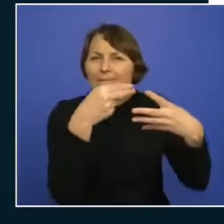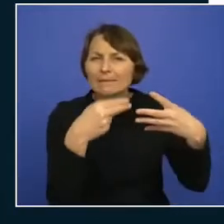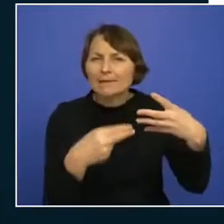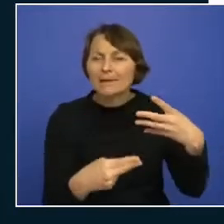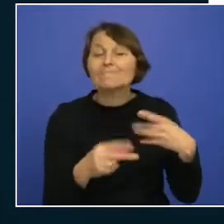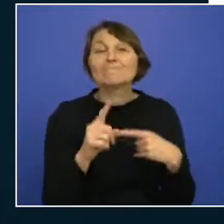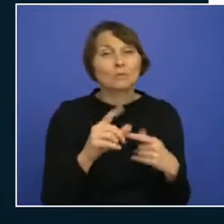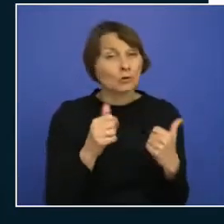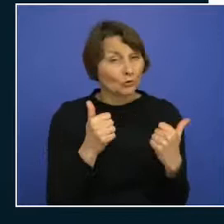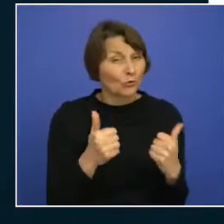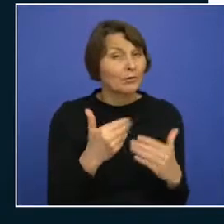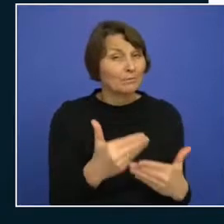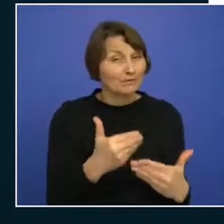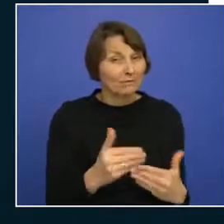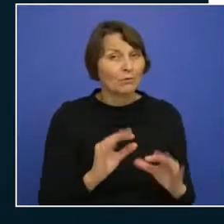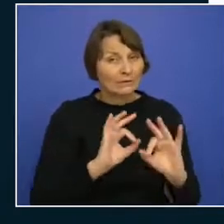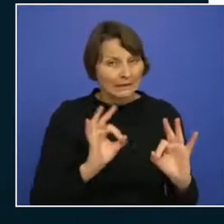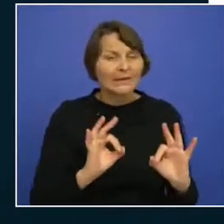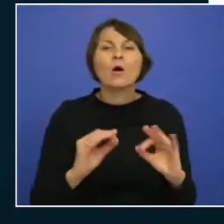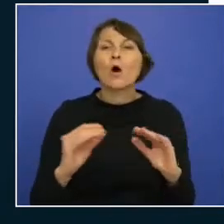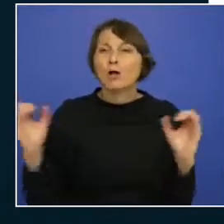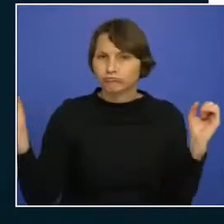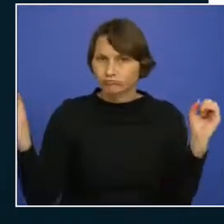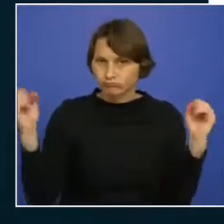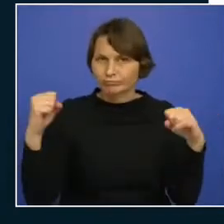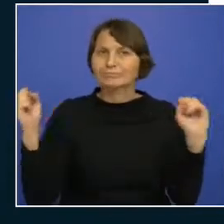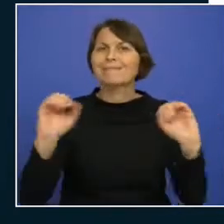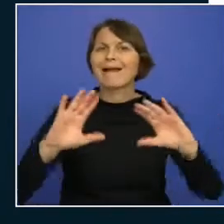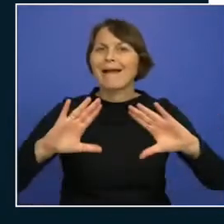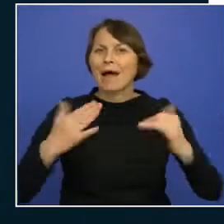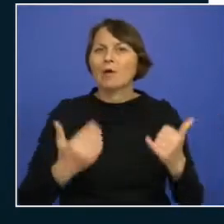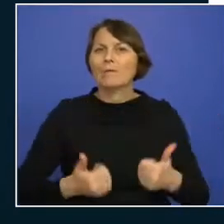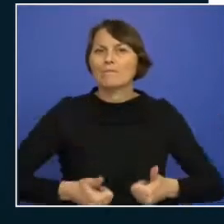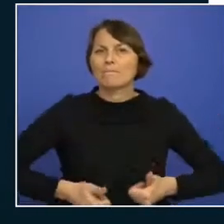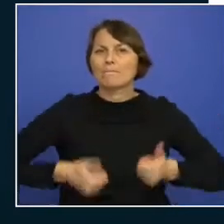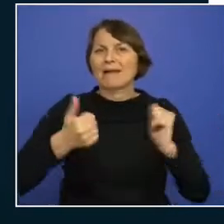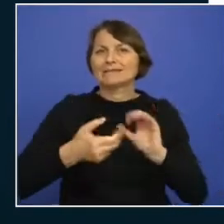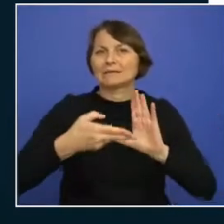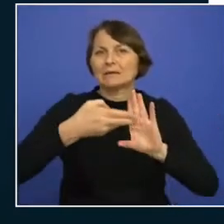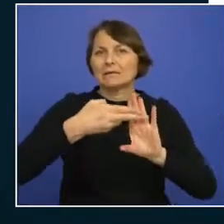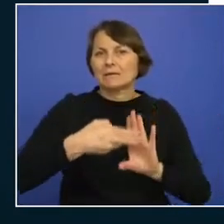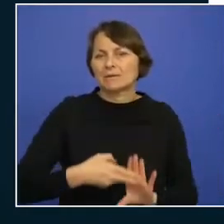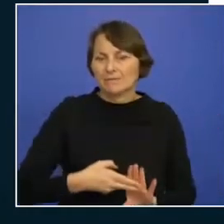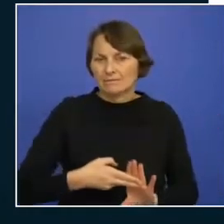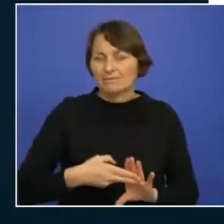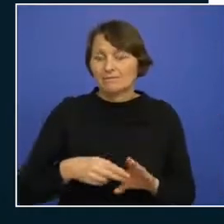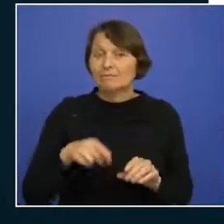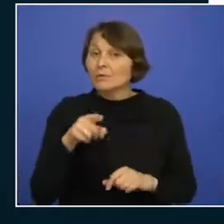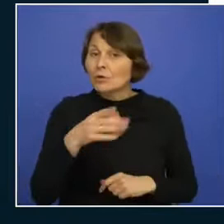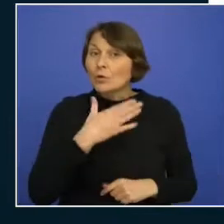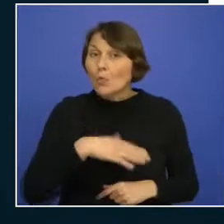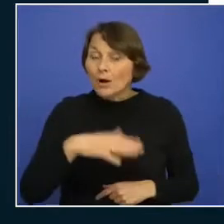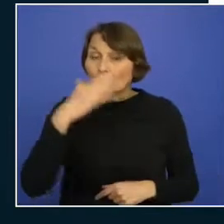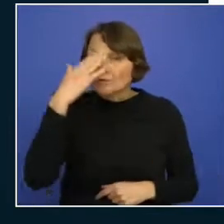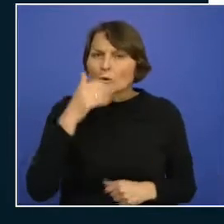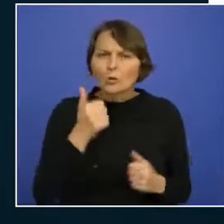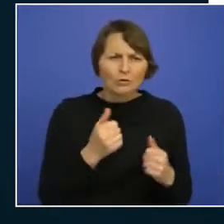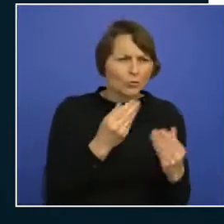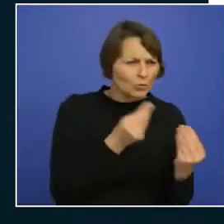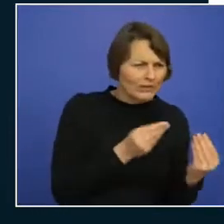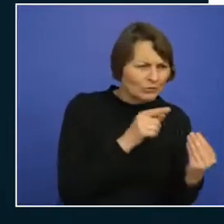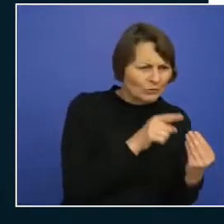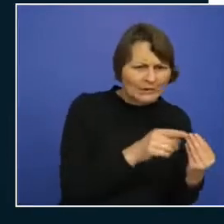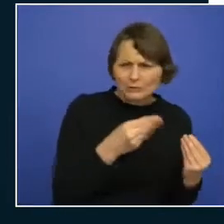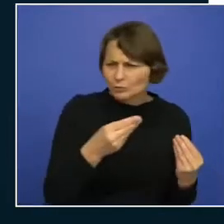and solid naming convention because you want to know which resources are which and etc